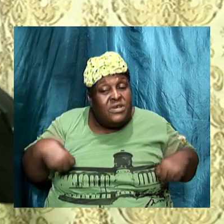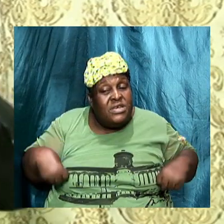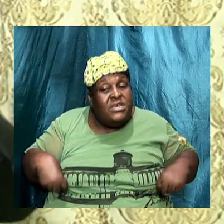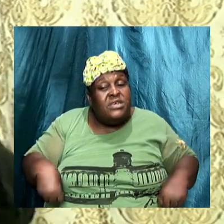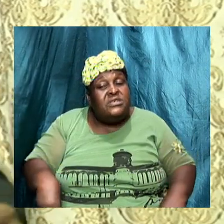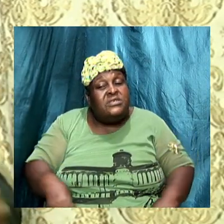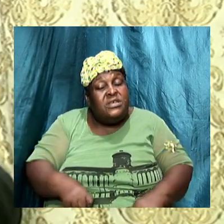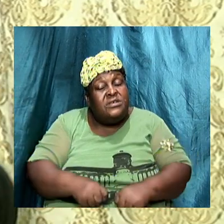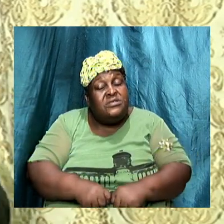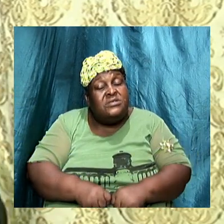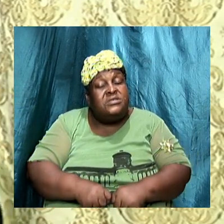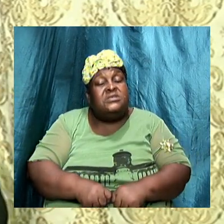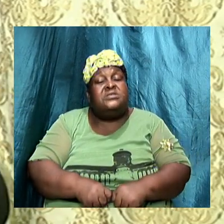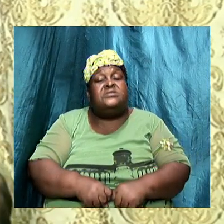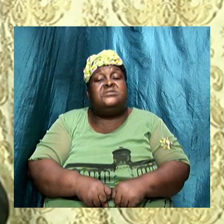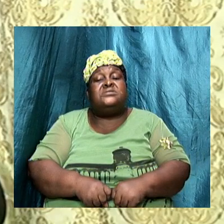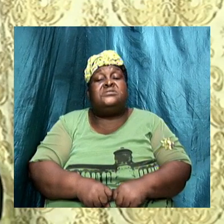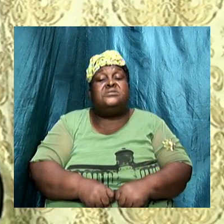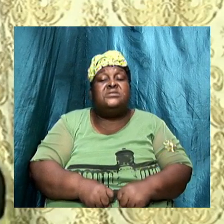it's written